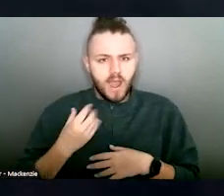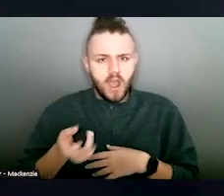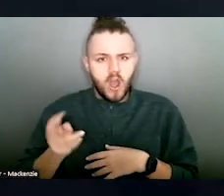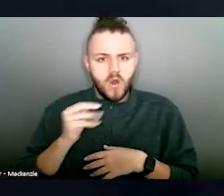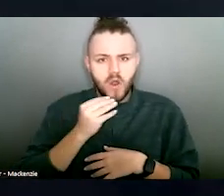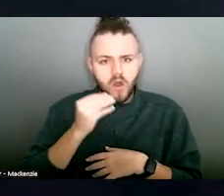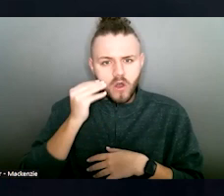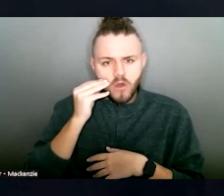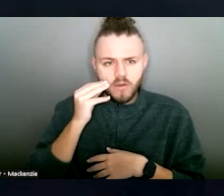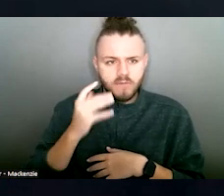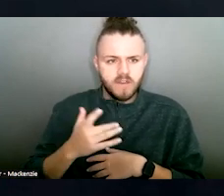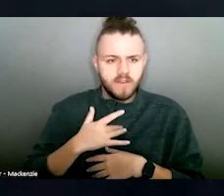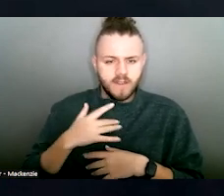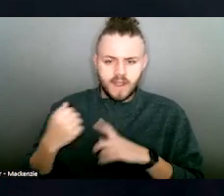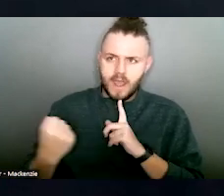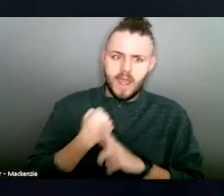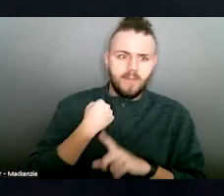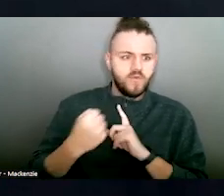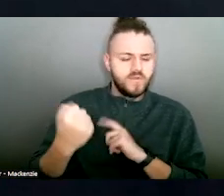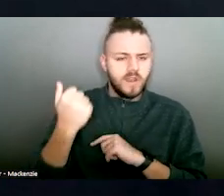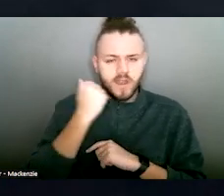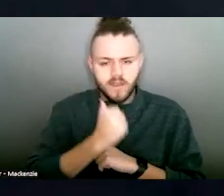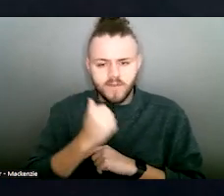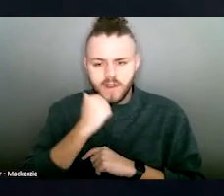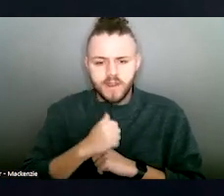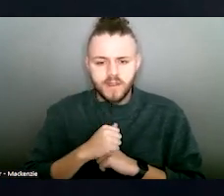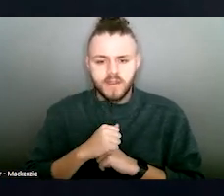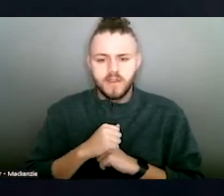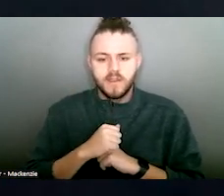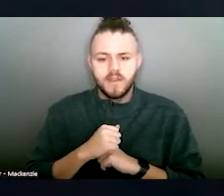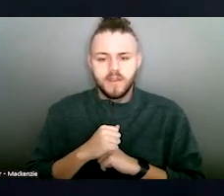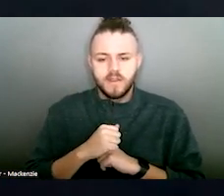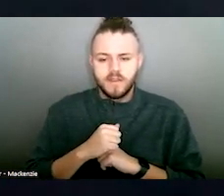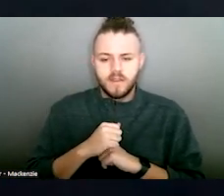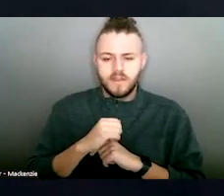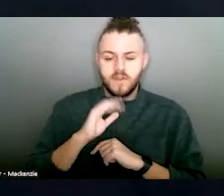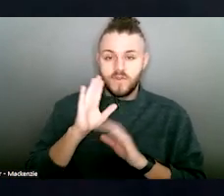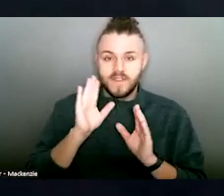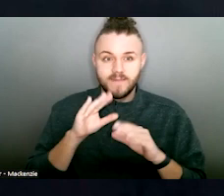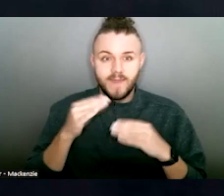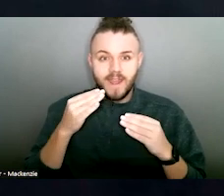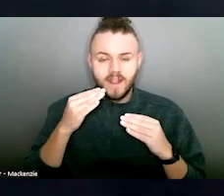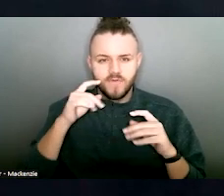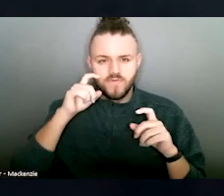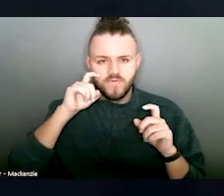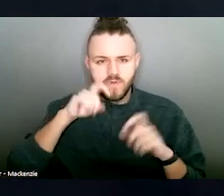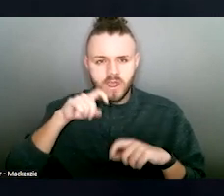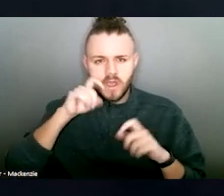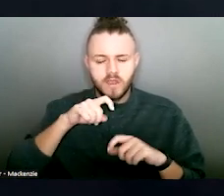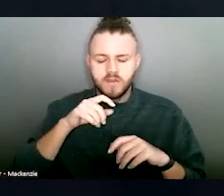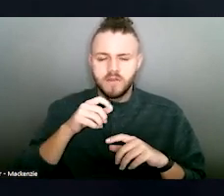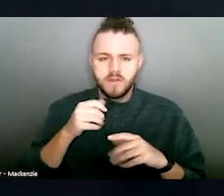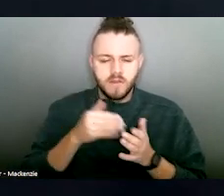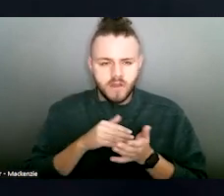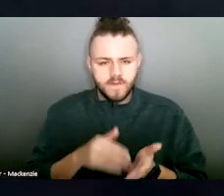with you against your leader. You smile when you want the prop, which makes that smile a total lie. I am